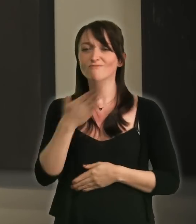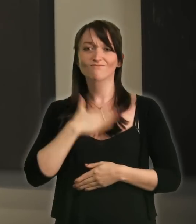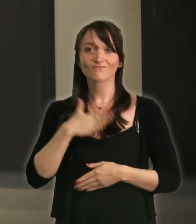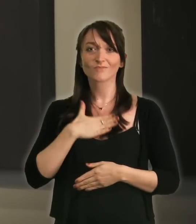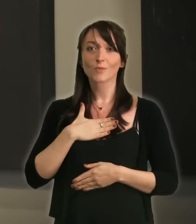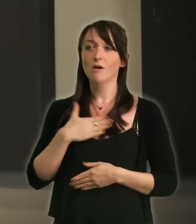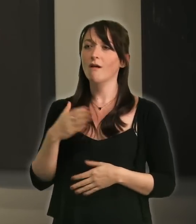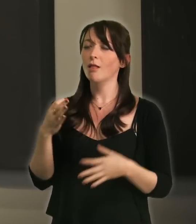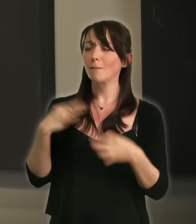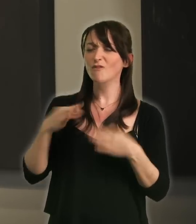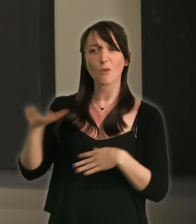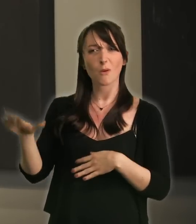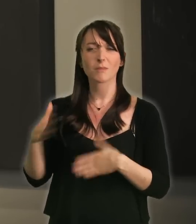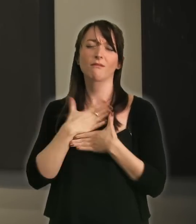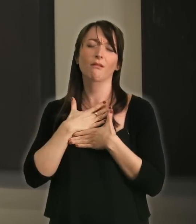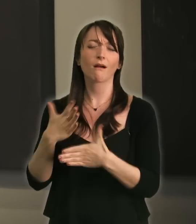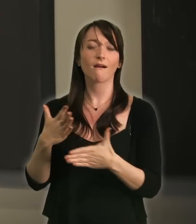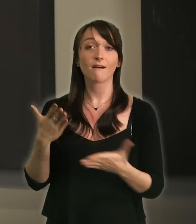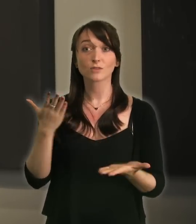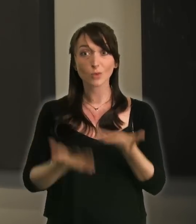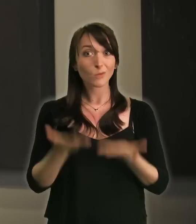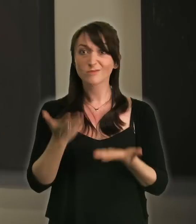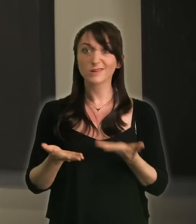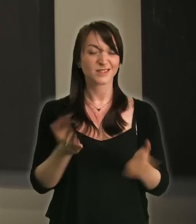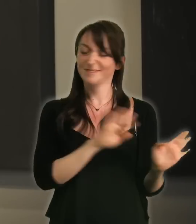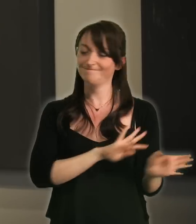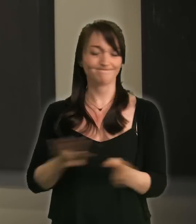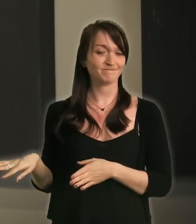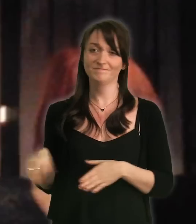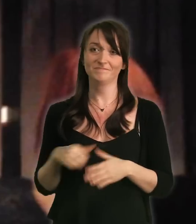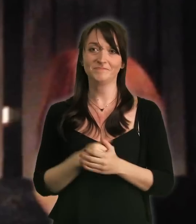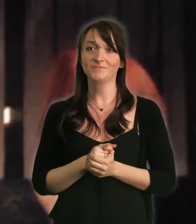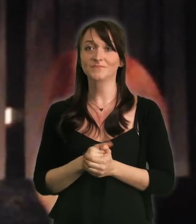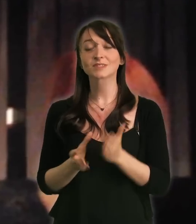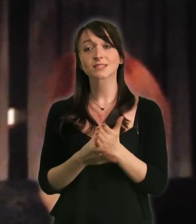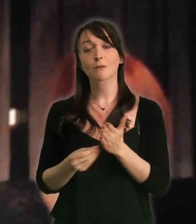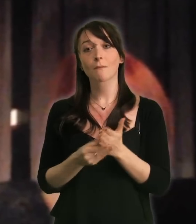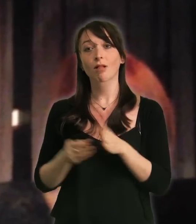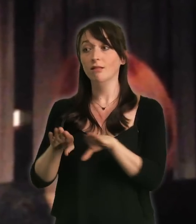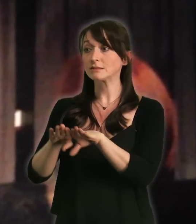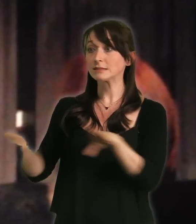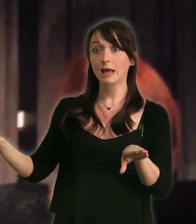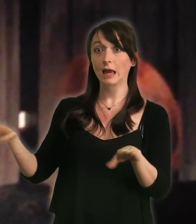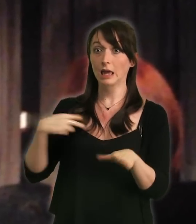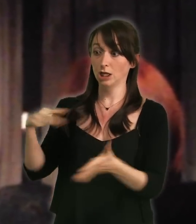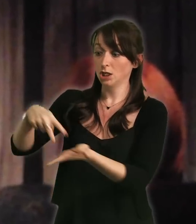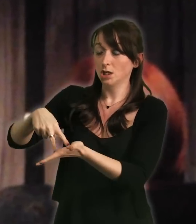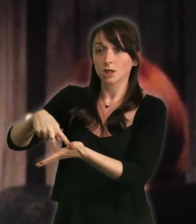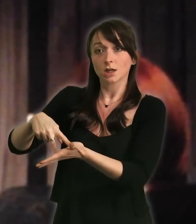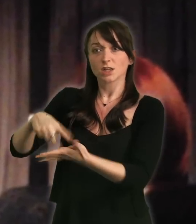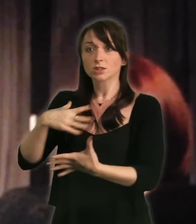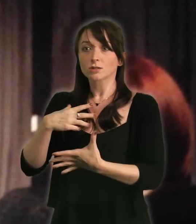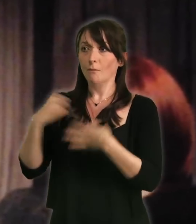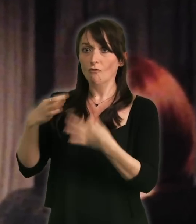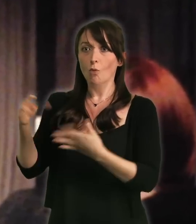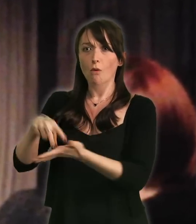something I loved doing and I didn't have to compromise anything I didn't have to sort of say oh I can't do this because I can't keep apart with people when I get